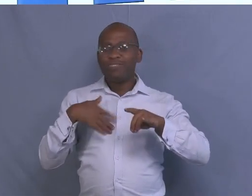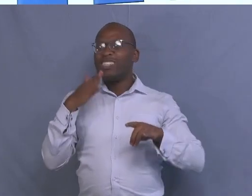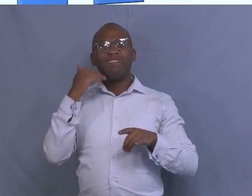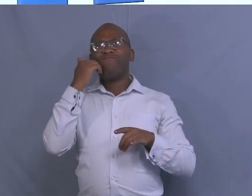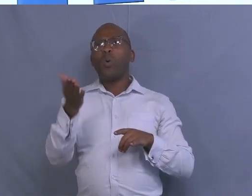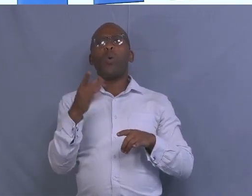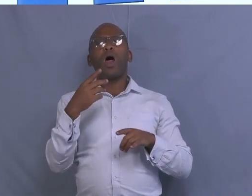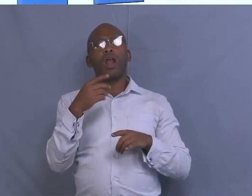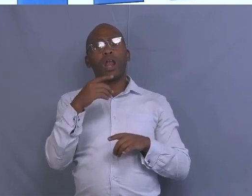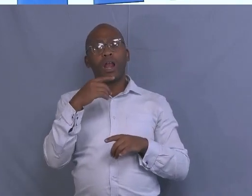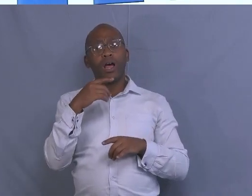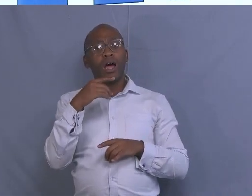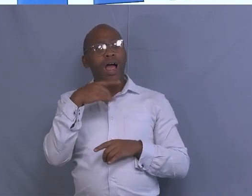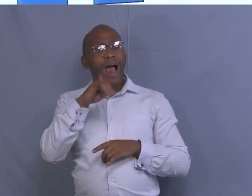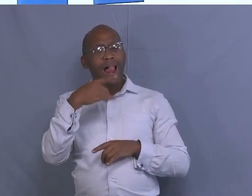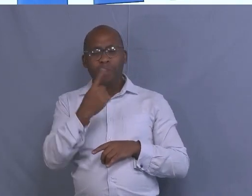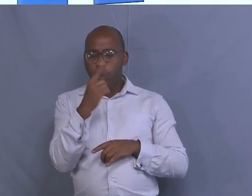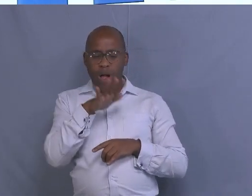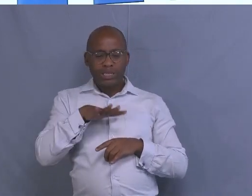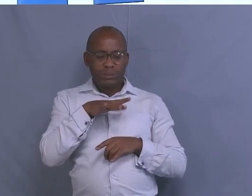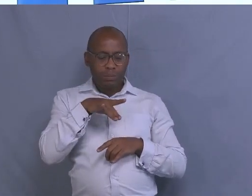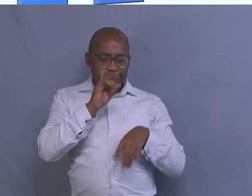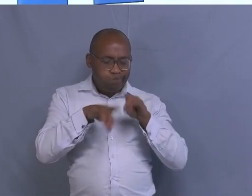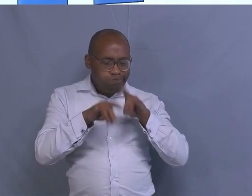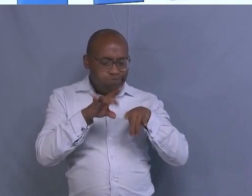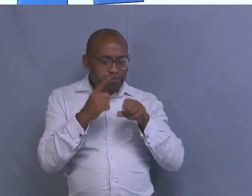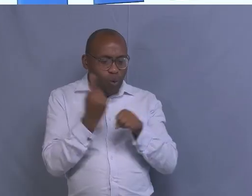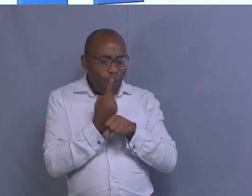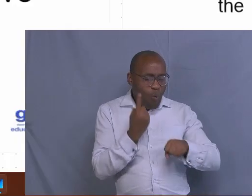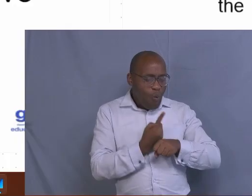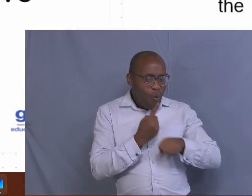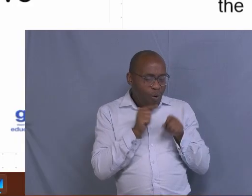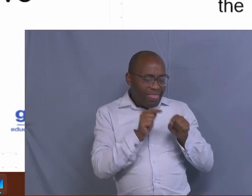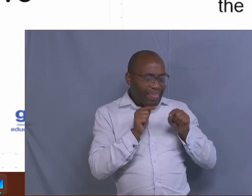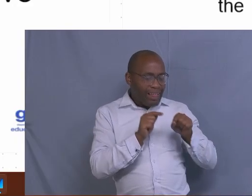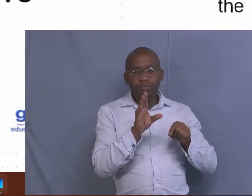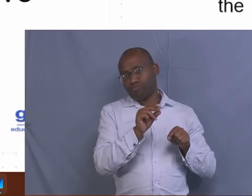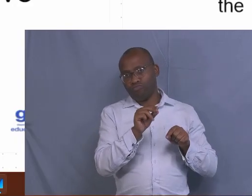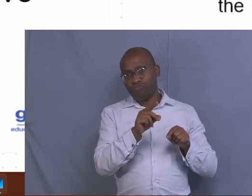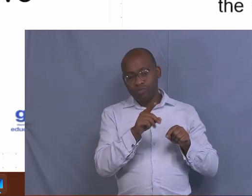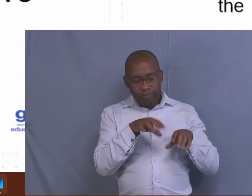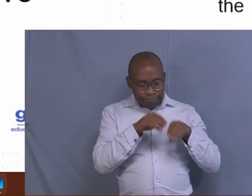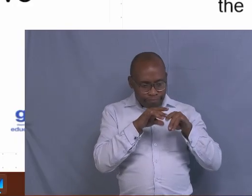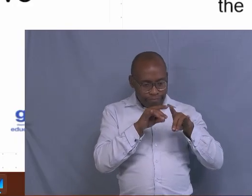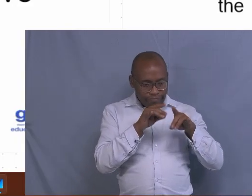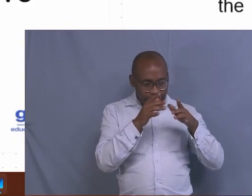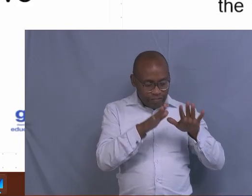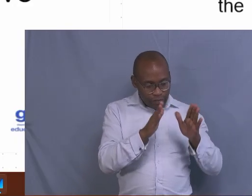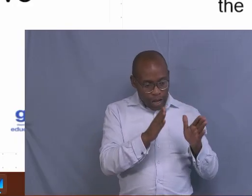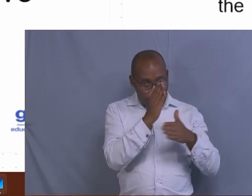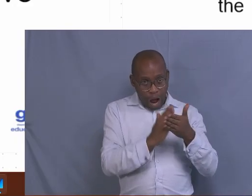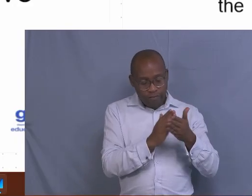we want to rotate the animals when we make kems. Number four, it also allows